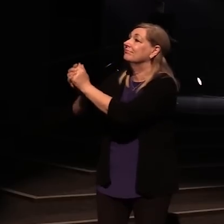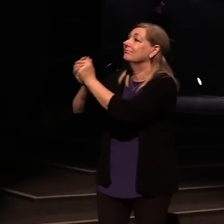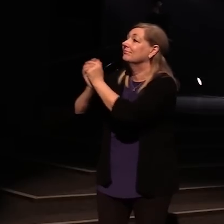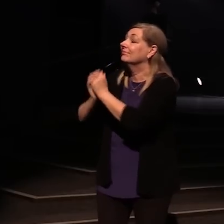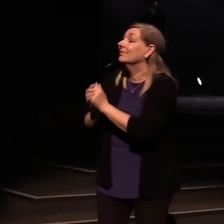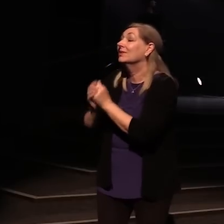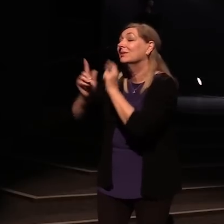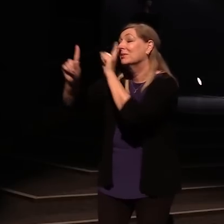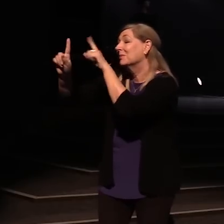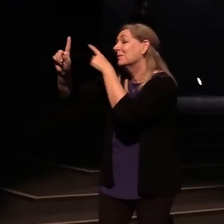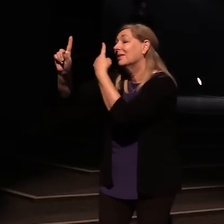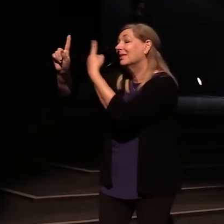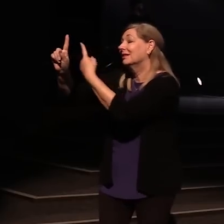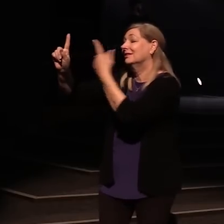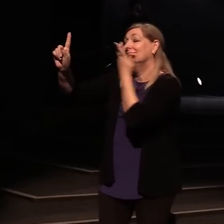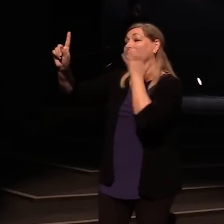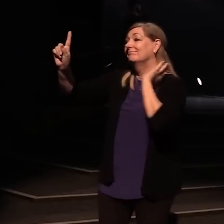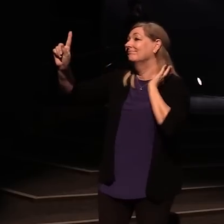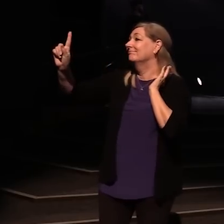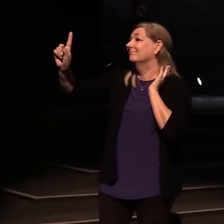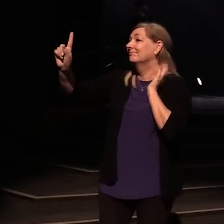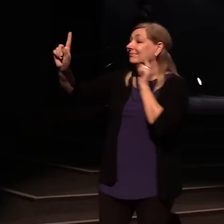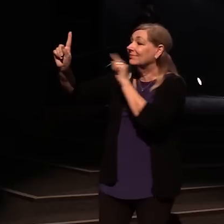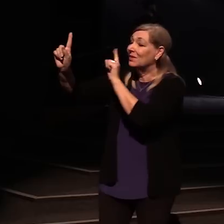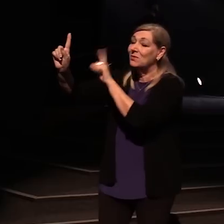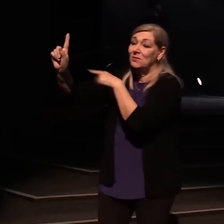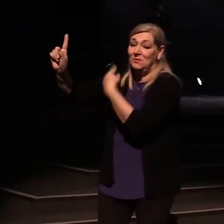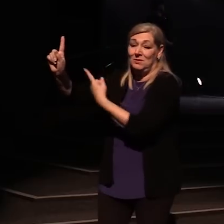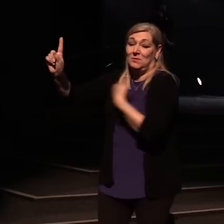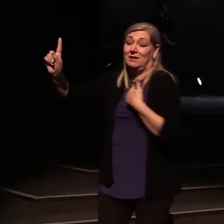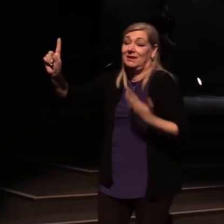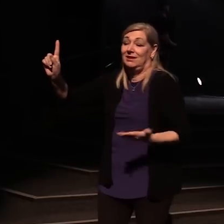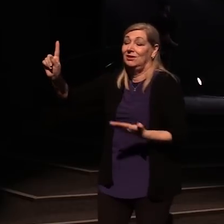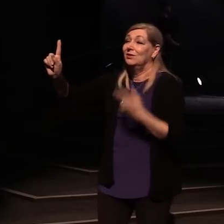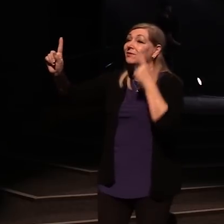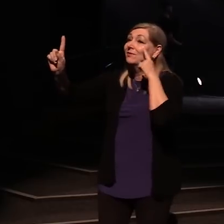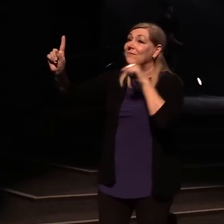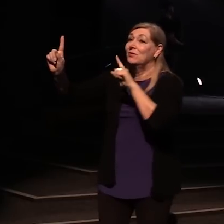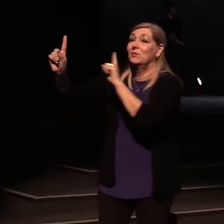You're the only one we're here for